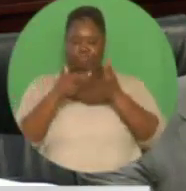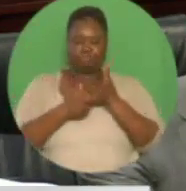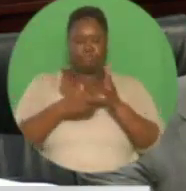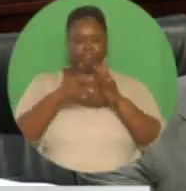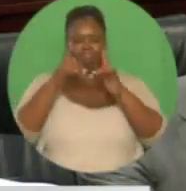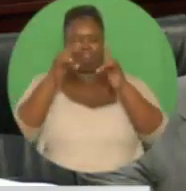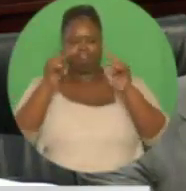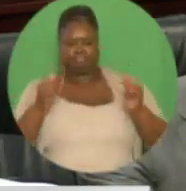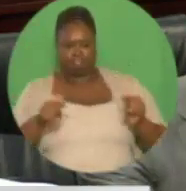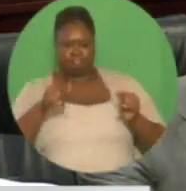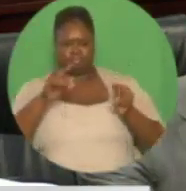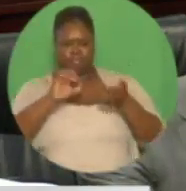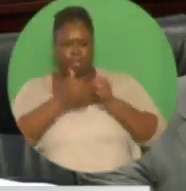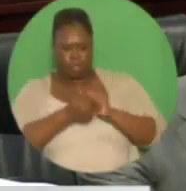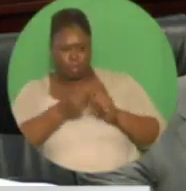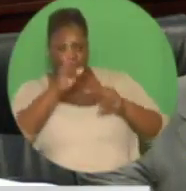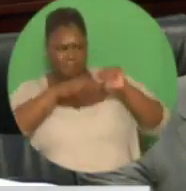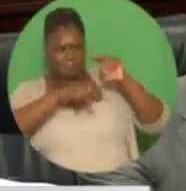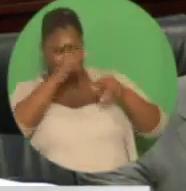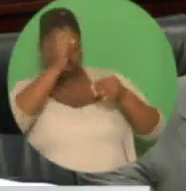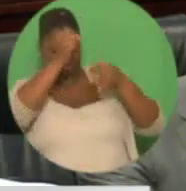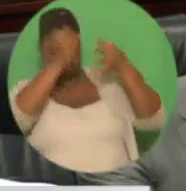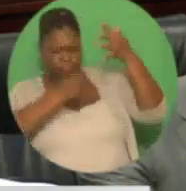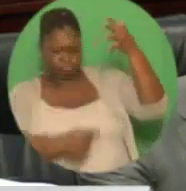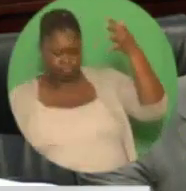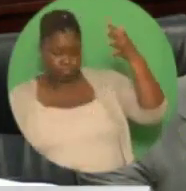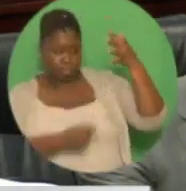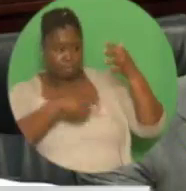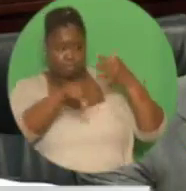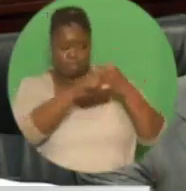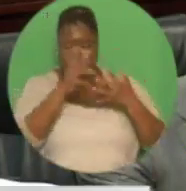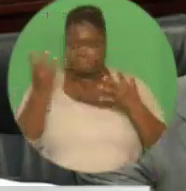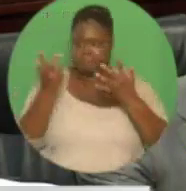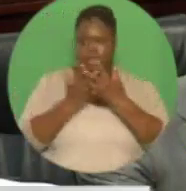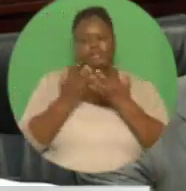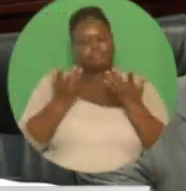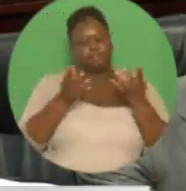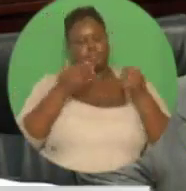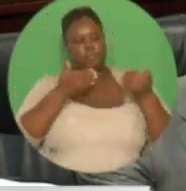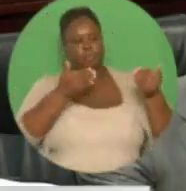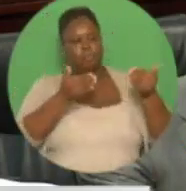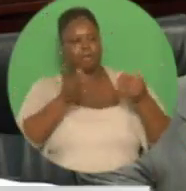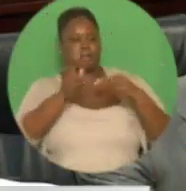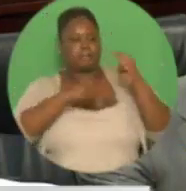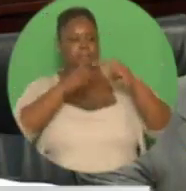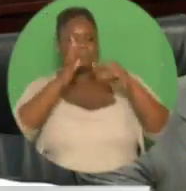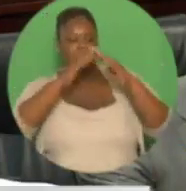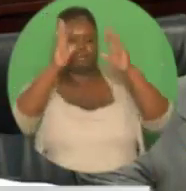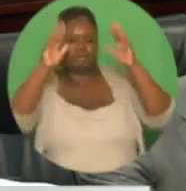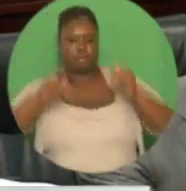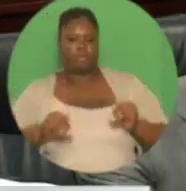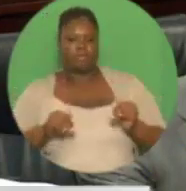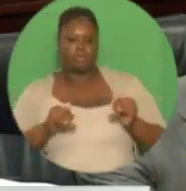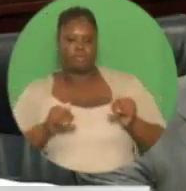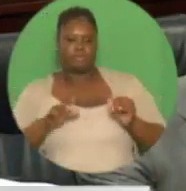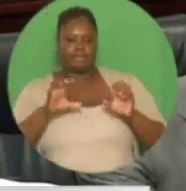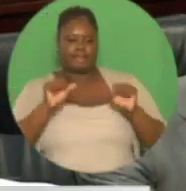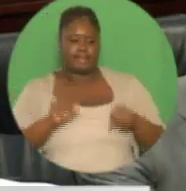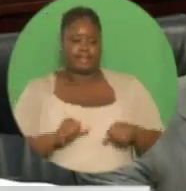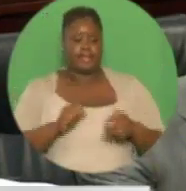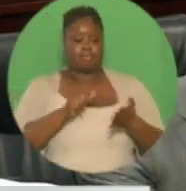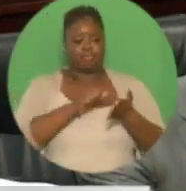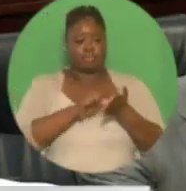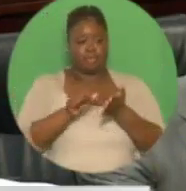program and who is prepared to construct housing units in accordance with the design specifications and prices fixed by the